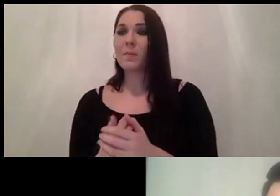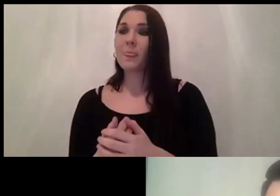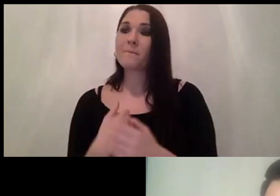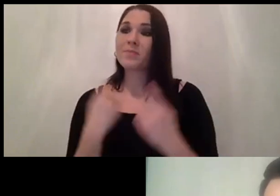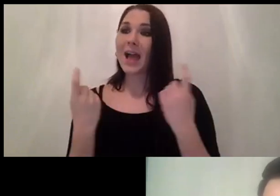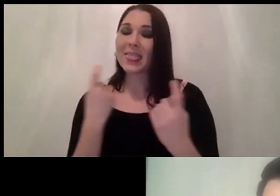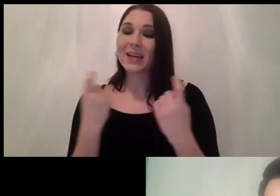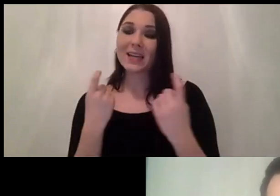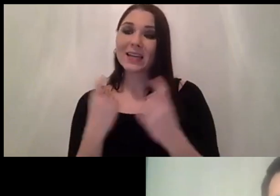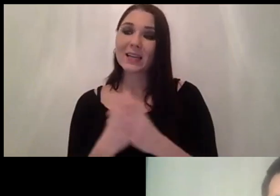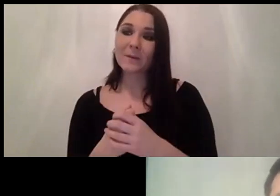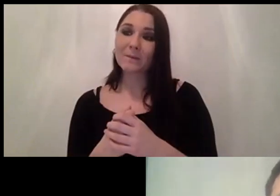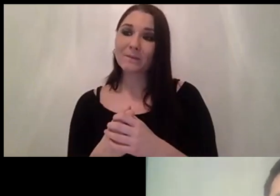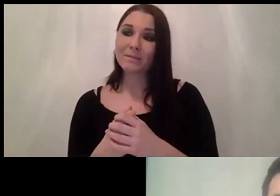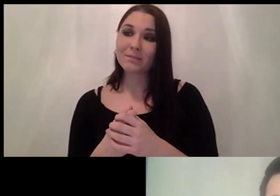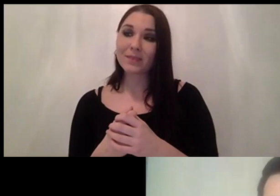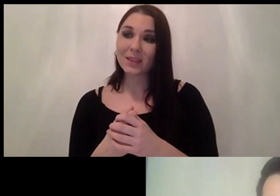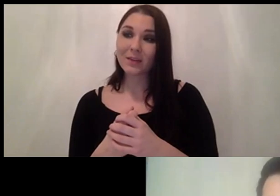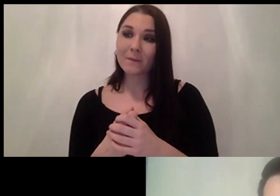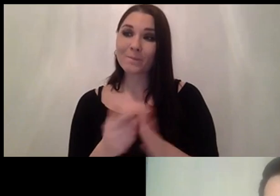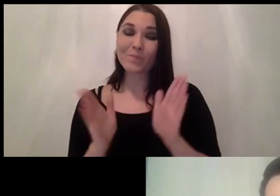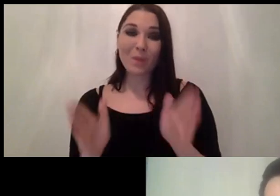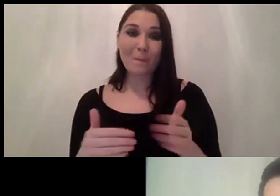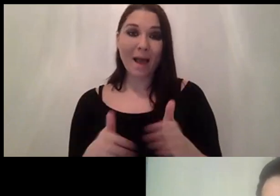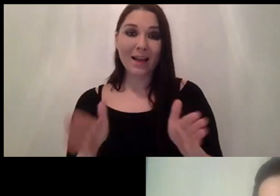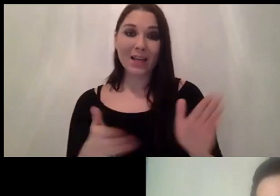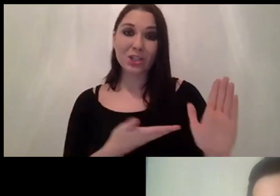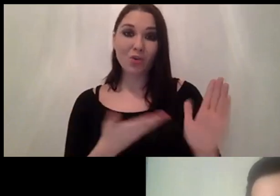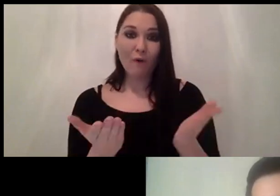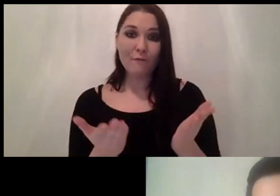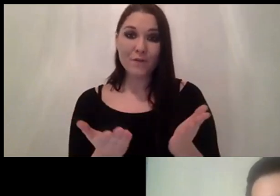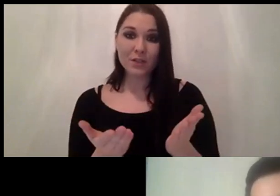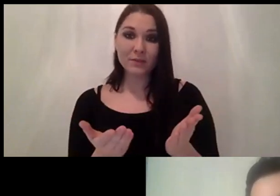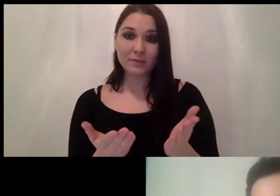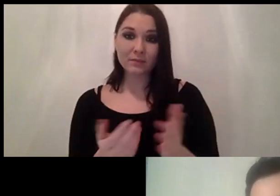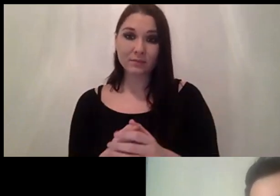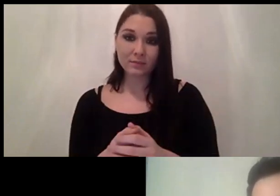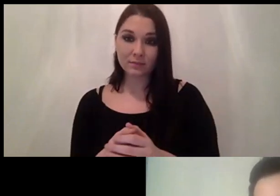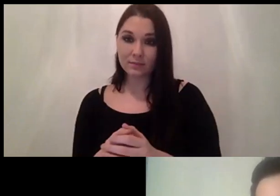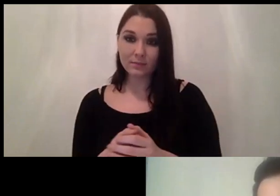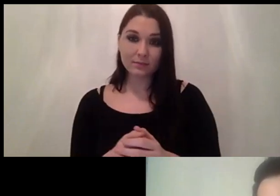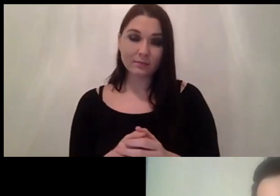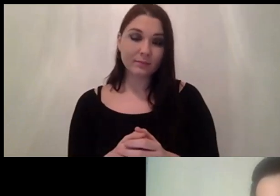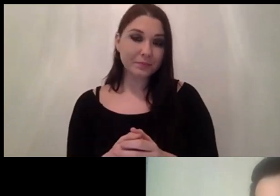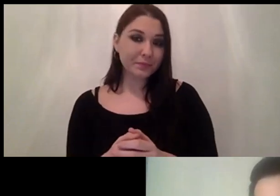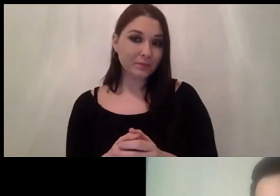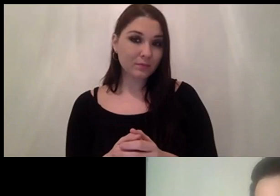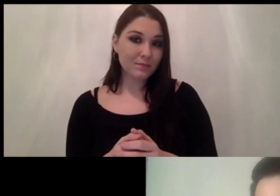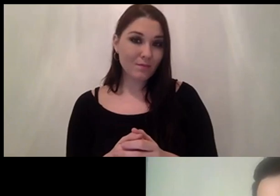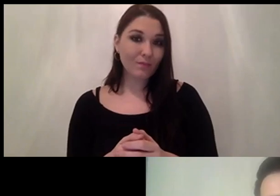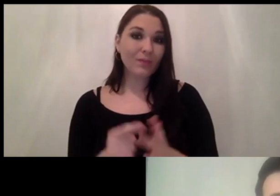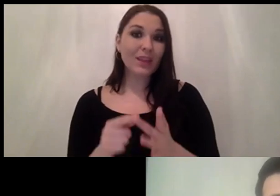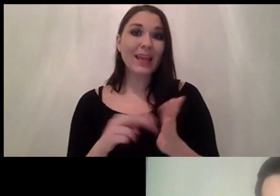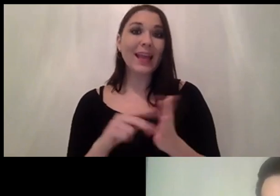the whole package they offer um not only the not only hardware but also the interfaces